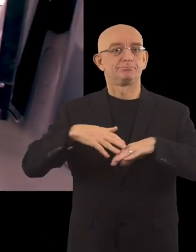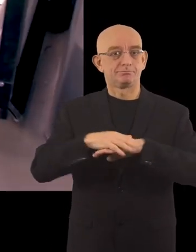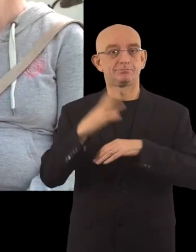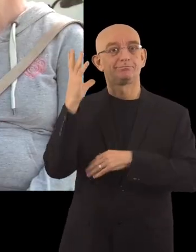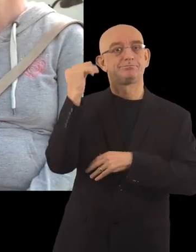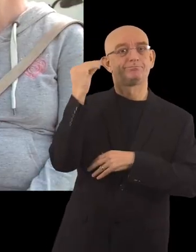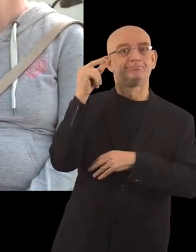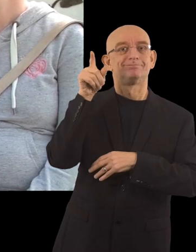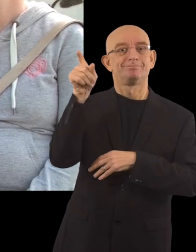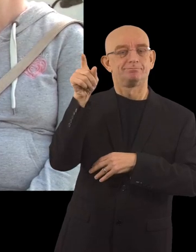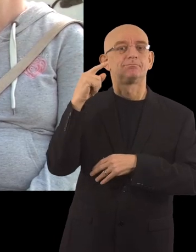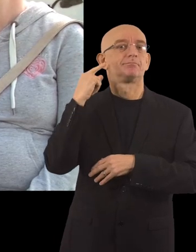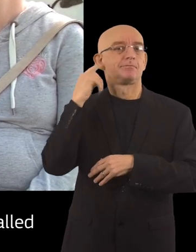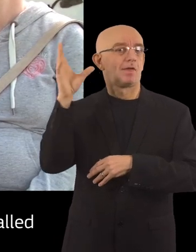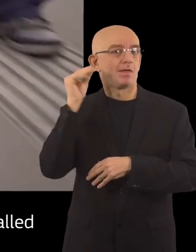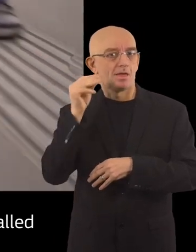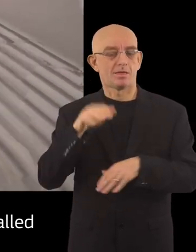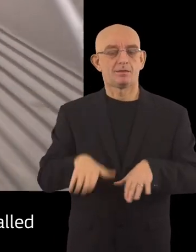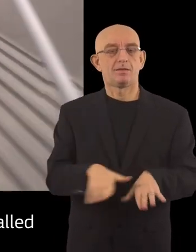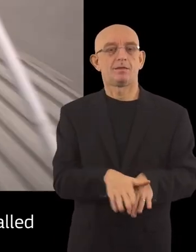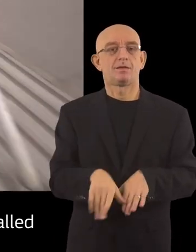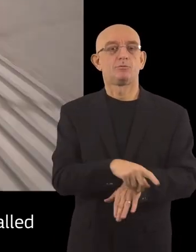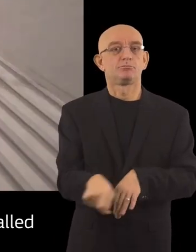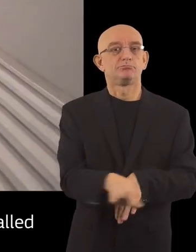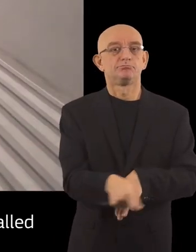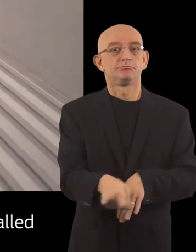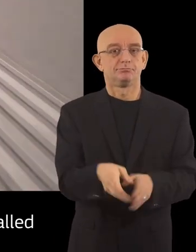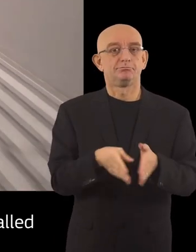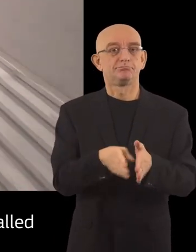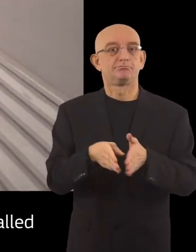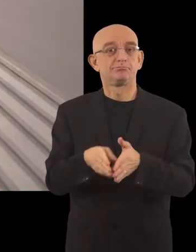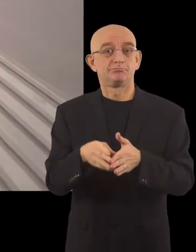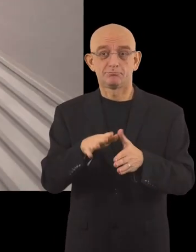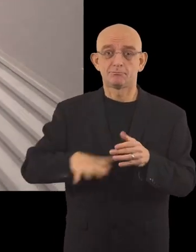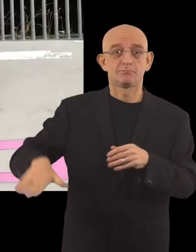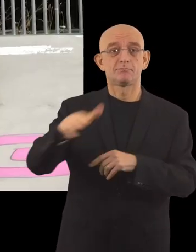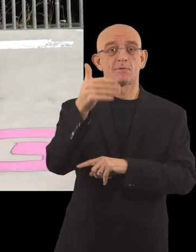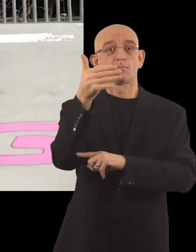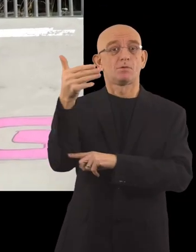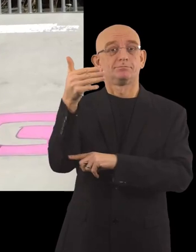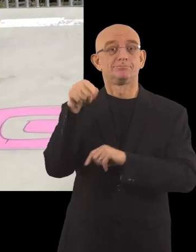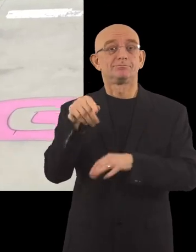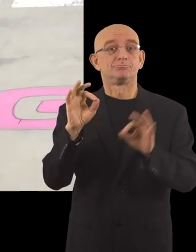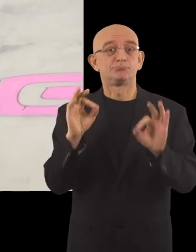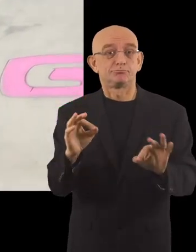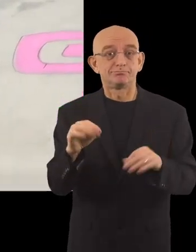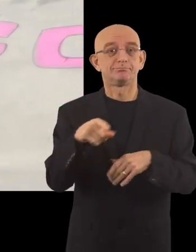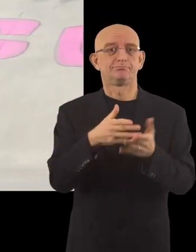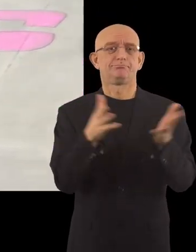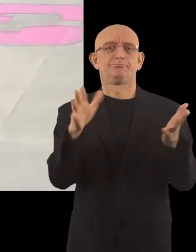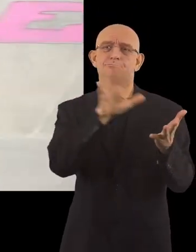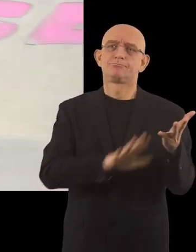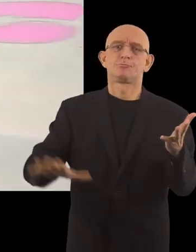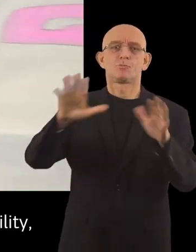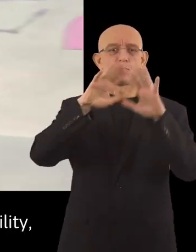information boards are now voice activated and a tactile paving system has been installed at the bus stops. For its broad vision,